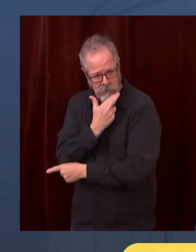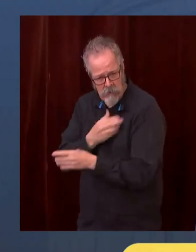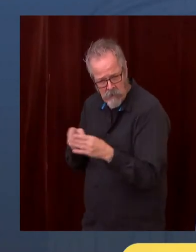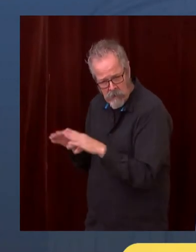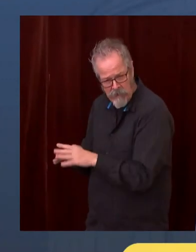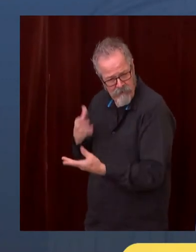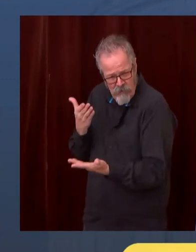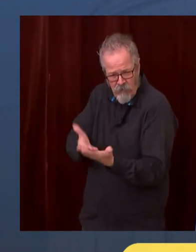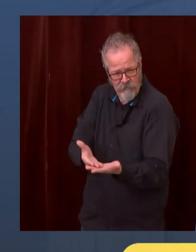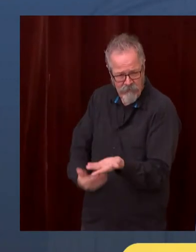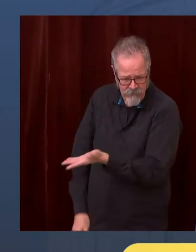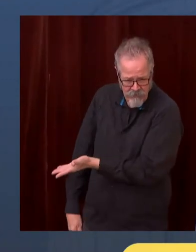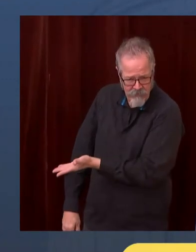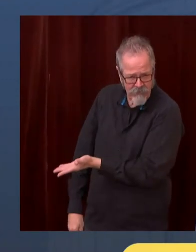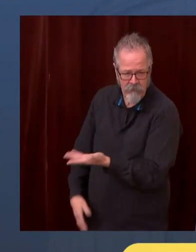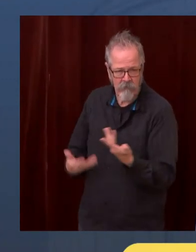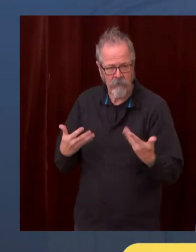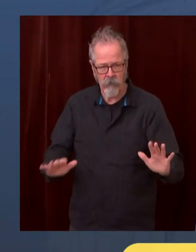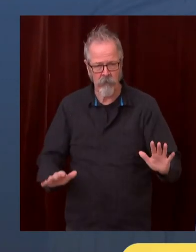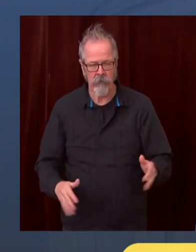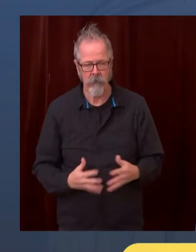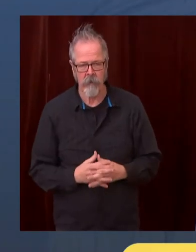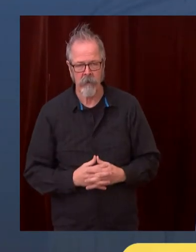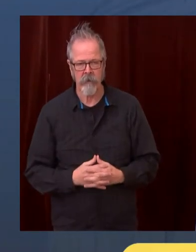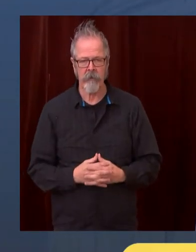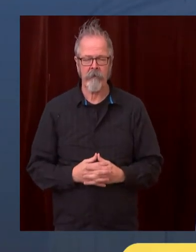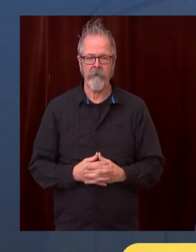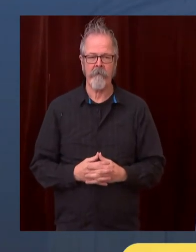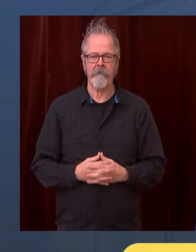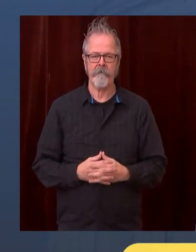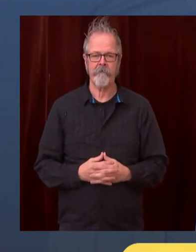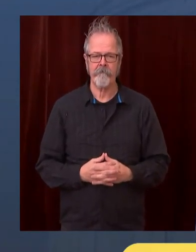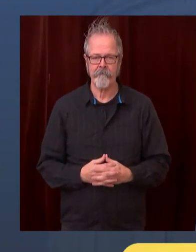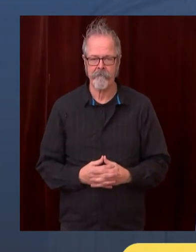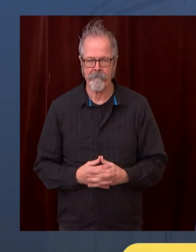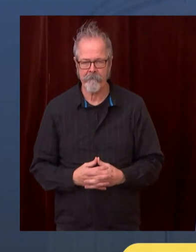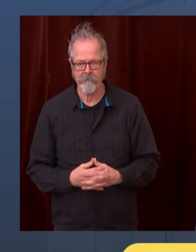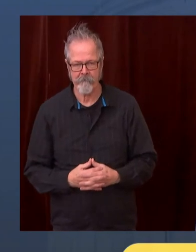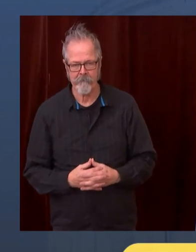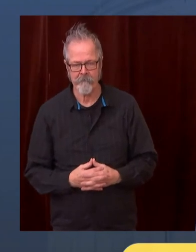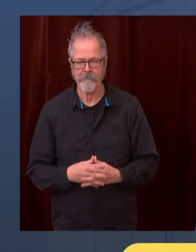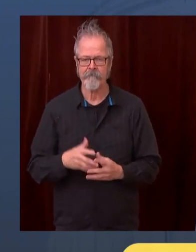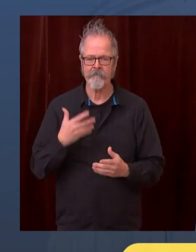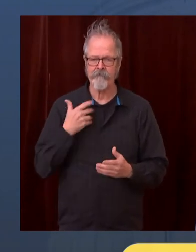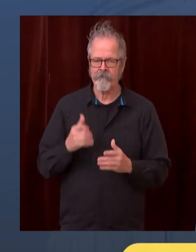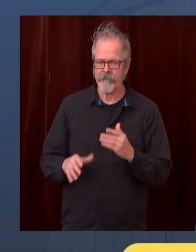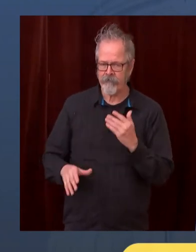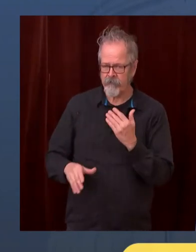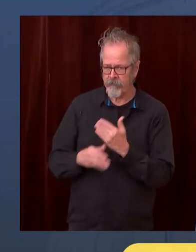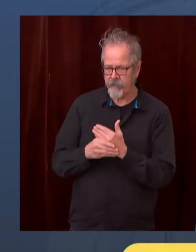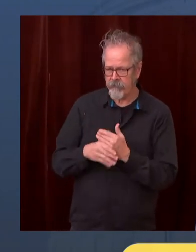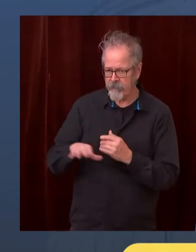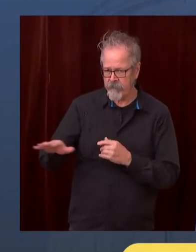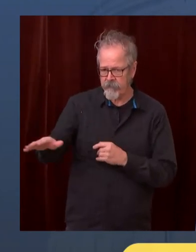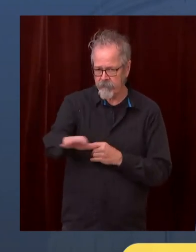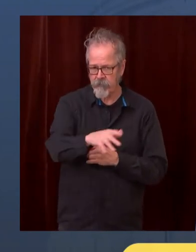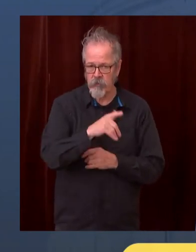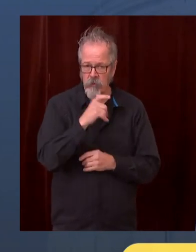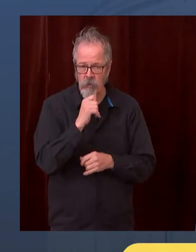beneficial impact now. Now what I would also say to people in the restaurant industry, the pain,